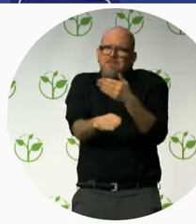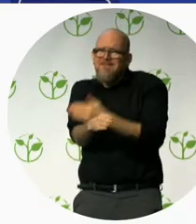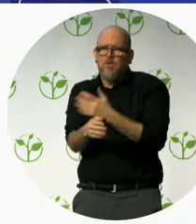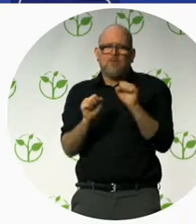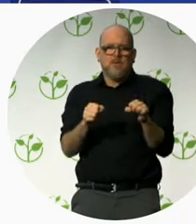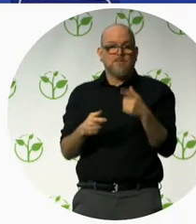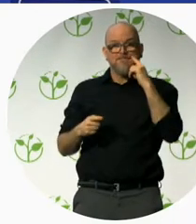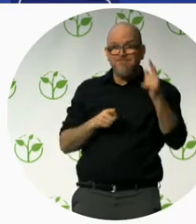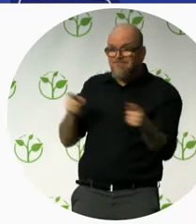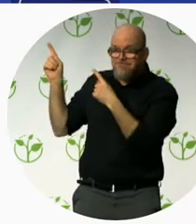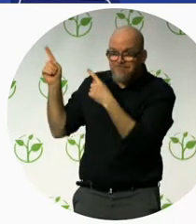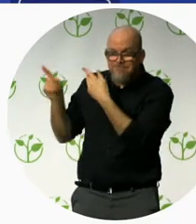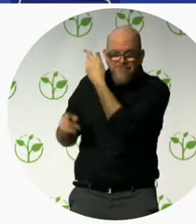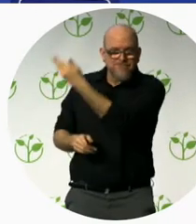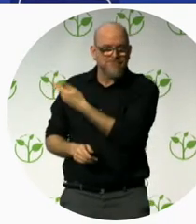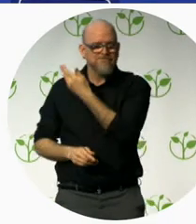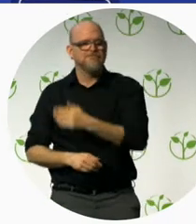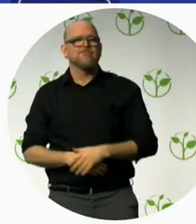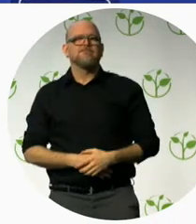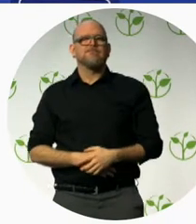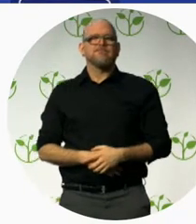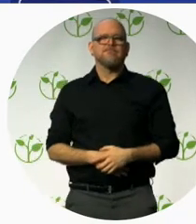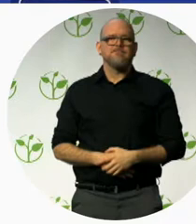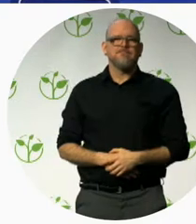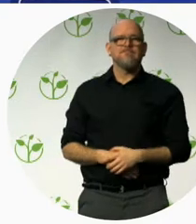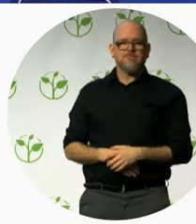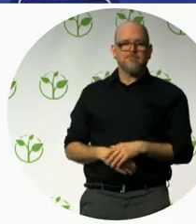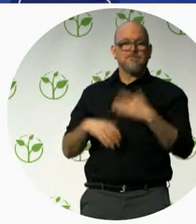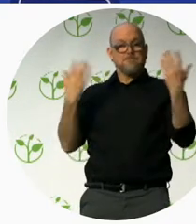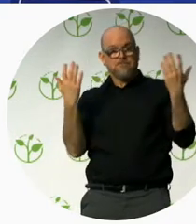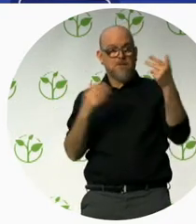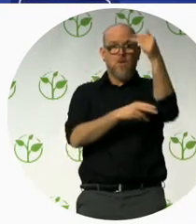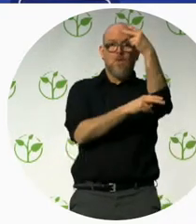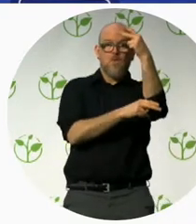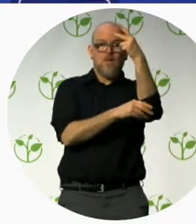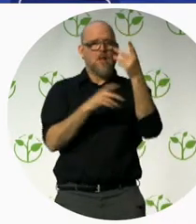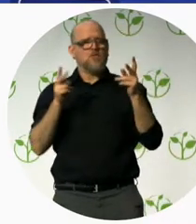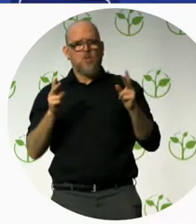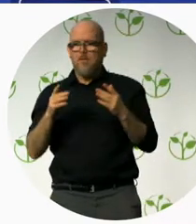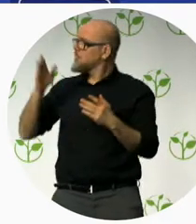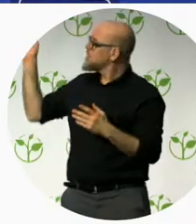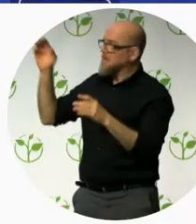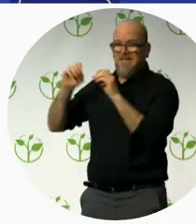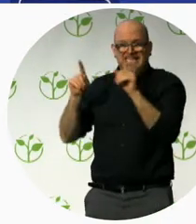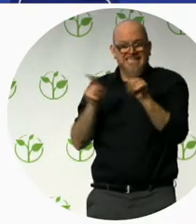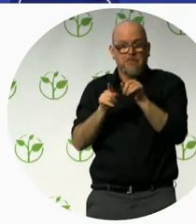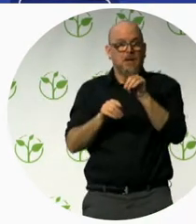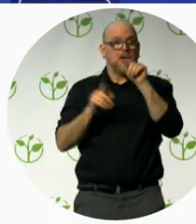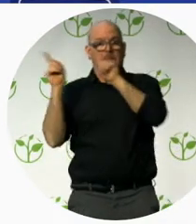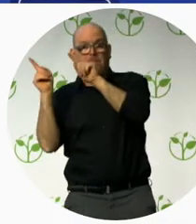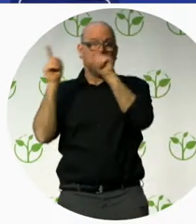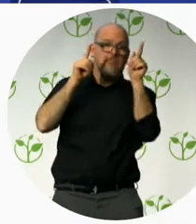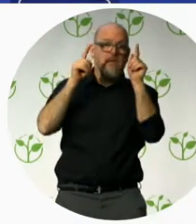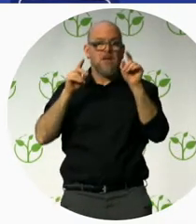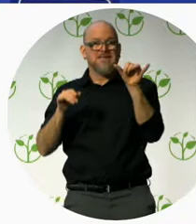Here is a normal superior room in Scandic hotel. At the same time can be designed as acceptable rooms.